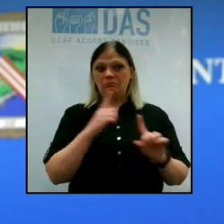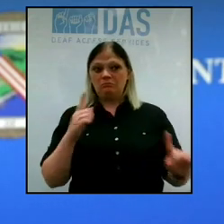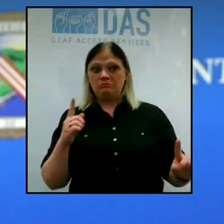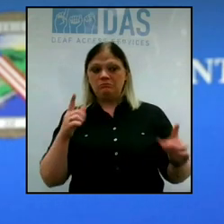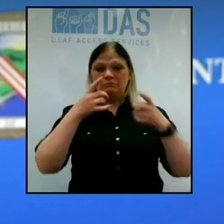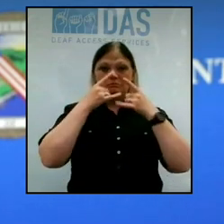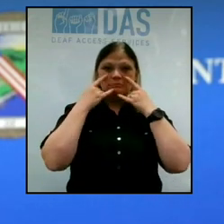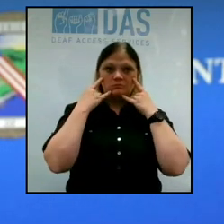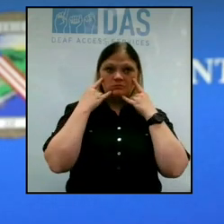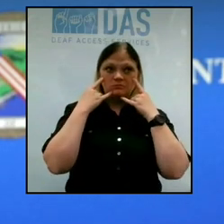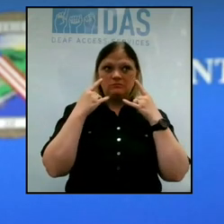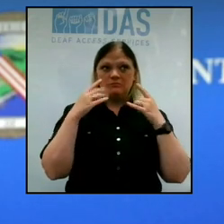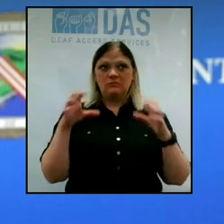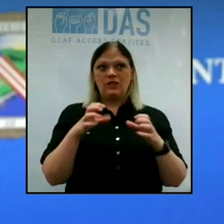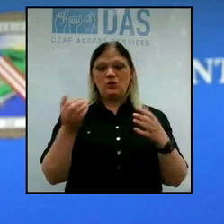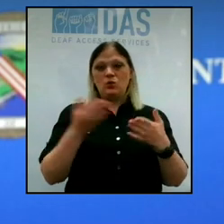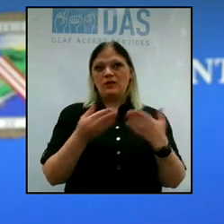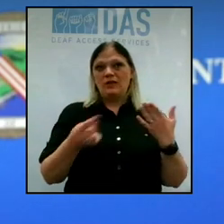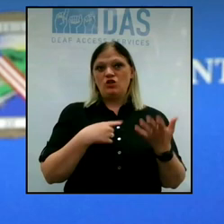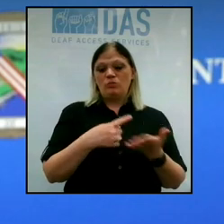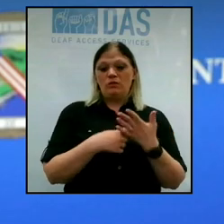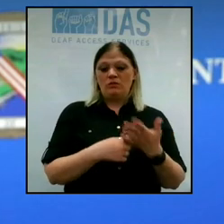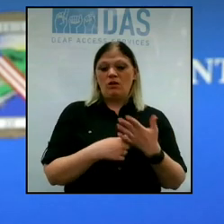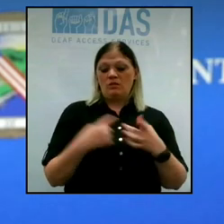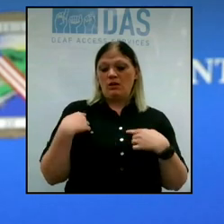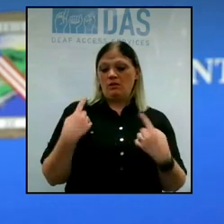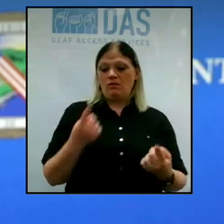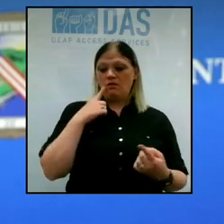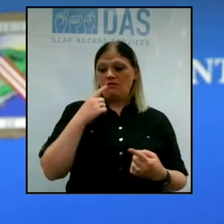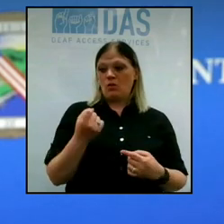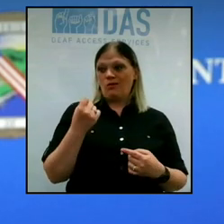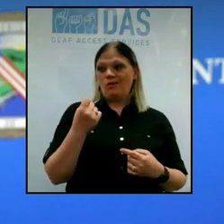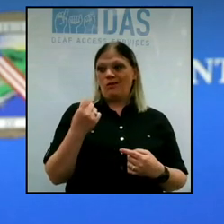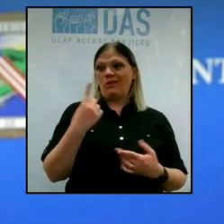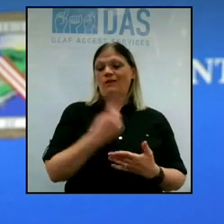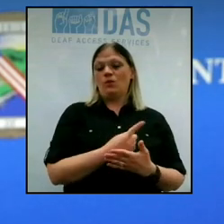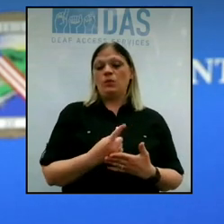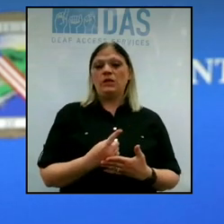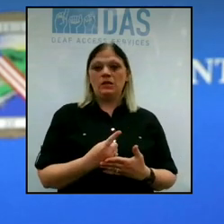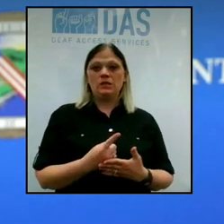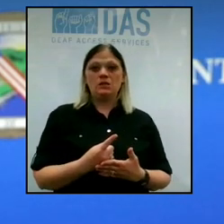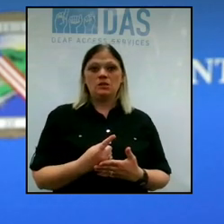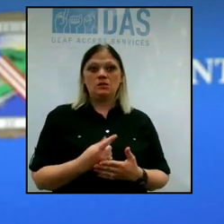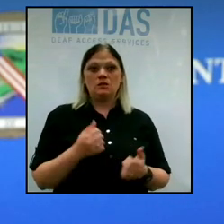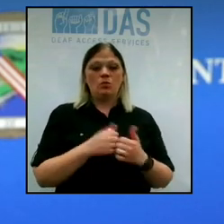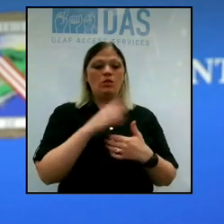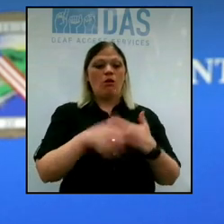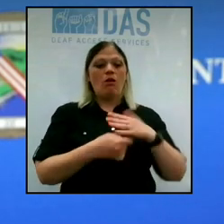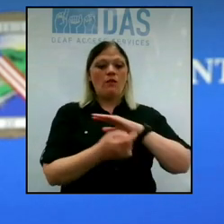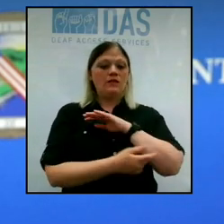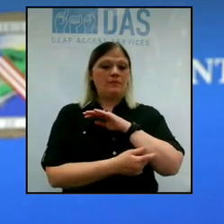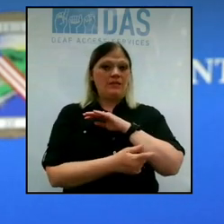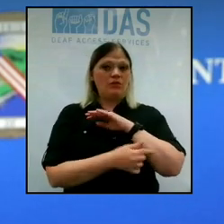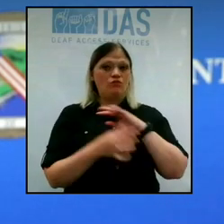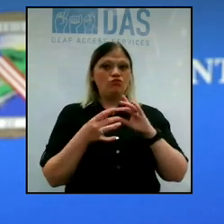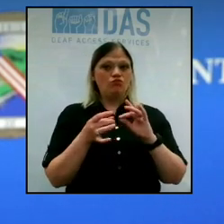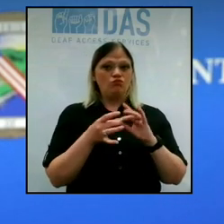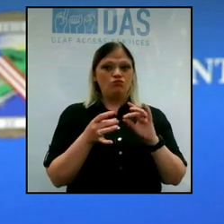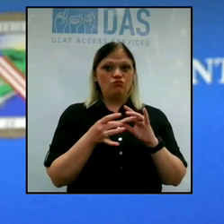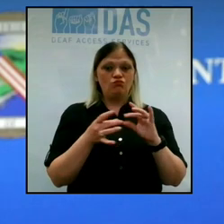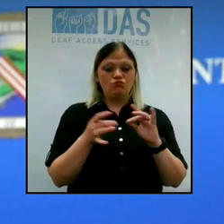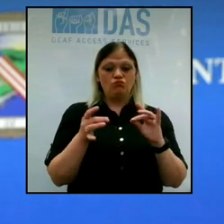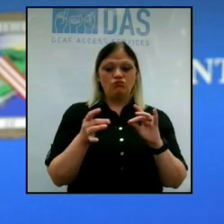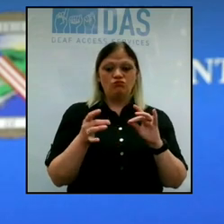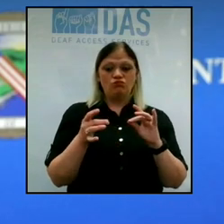their masks and do the things that you've been talking about now for 11 plus weeks? With all of these temptations, as you mentioned, all